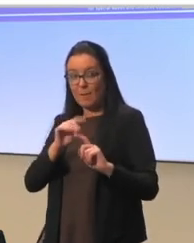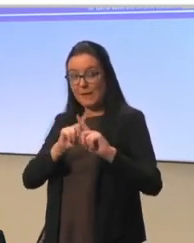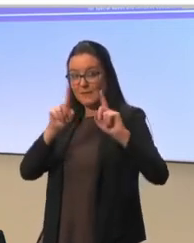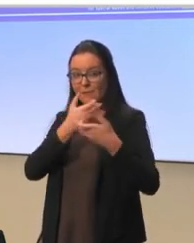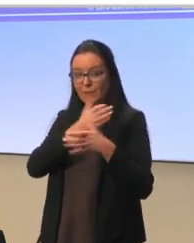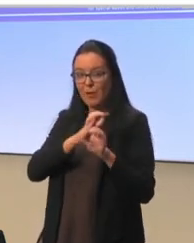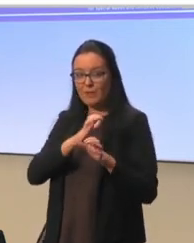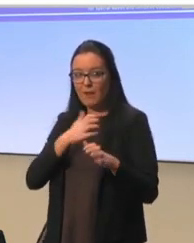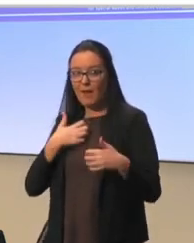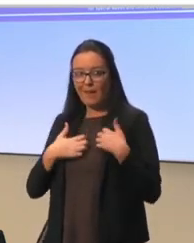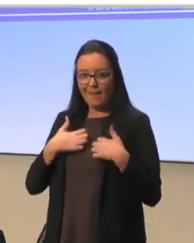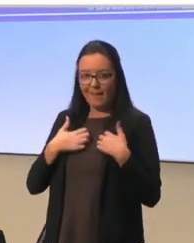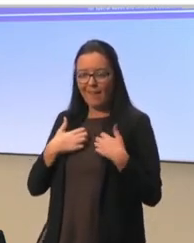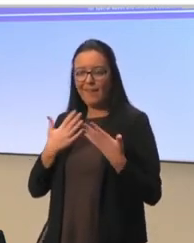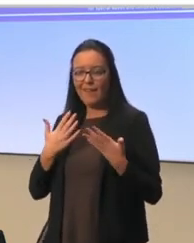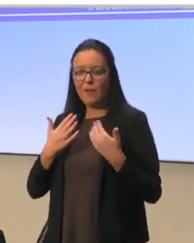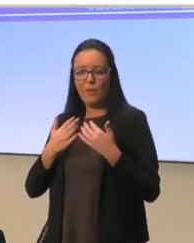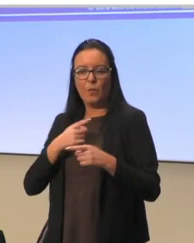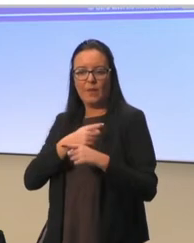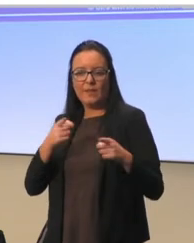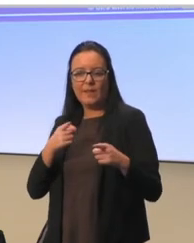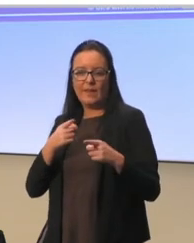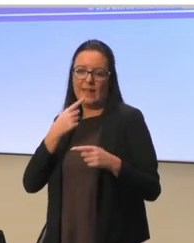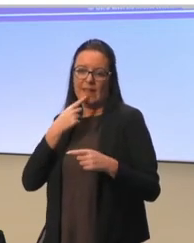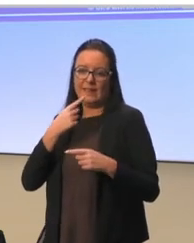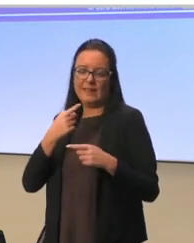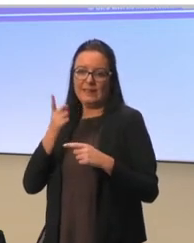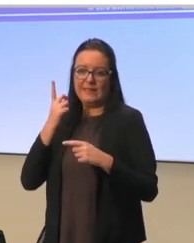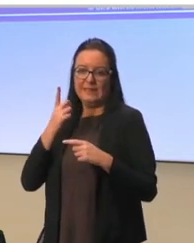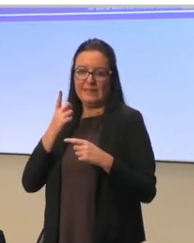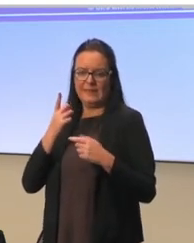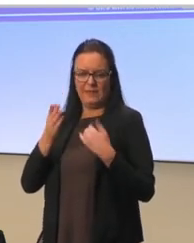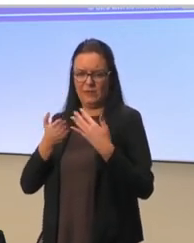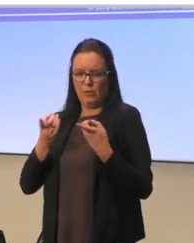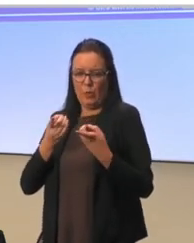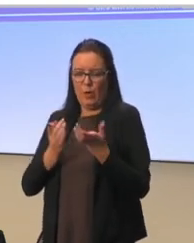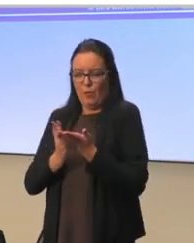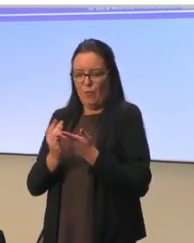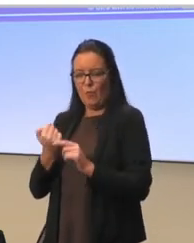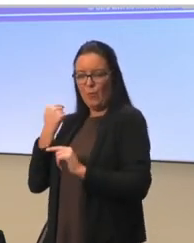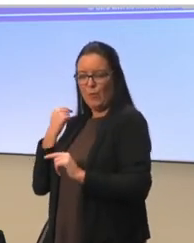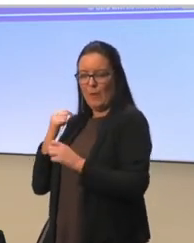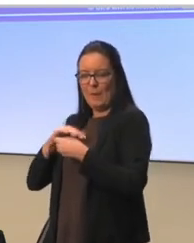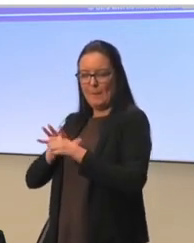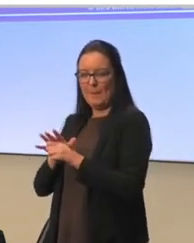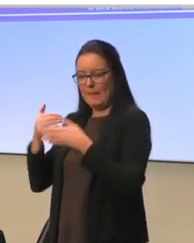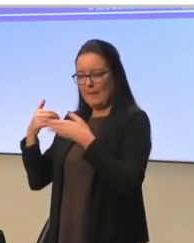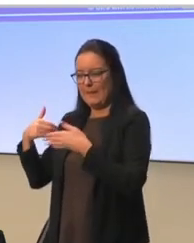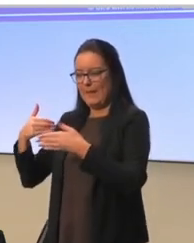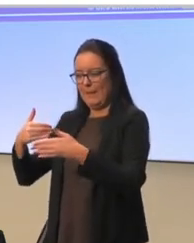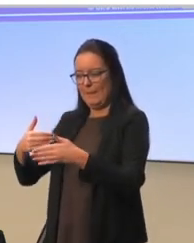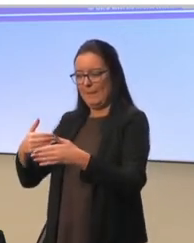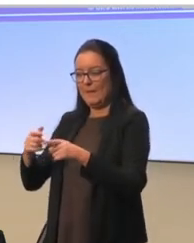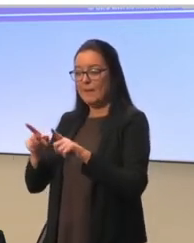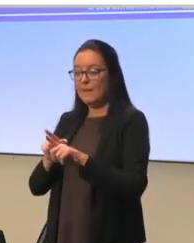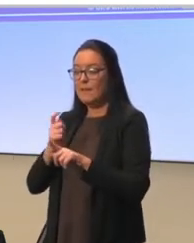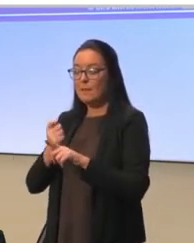And what they had solutions during the pandemic, what they were offered or not. So, I remember that a